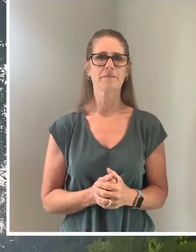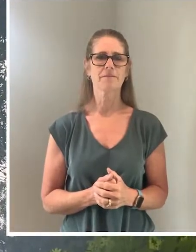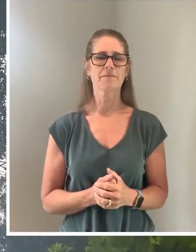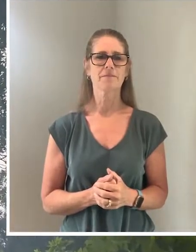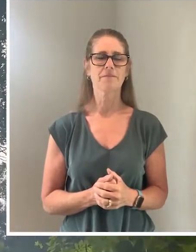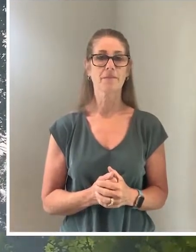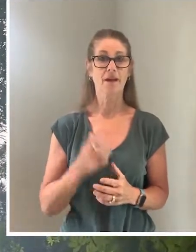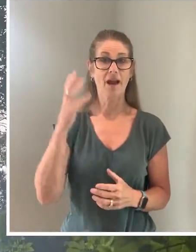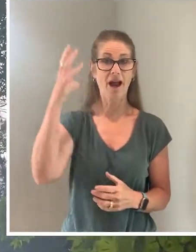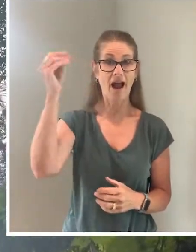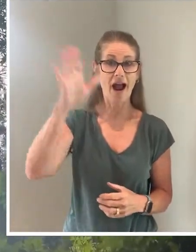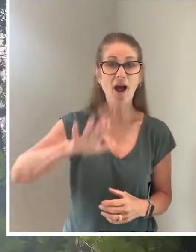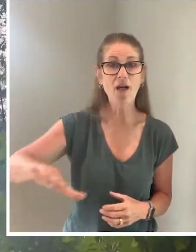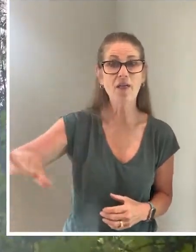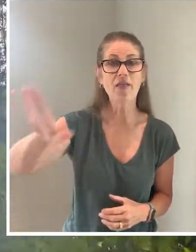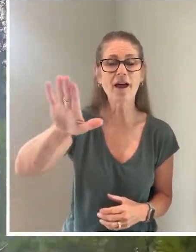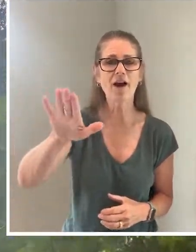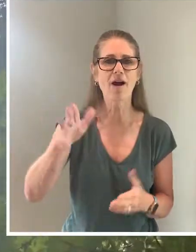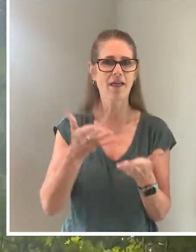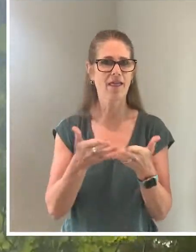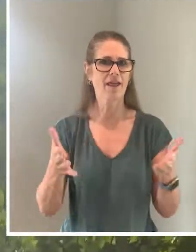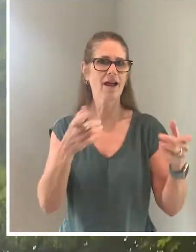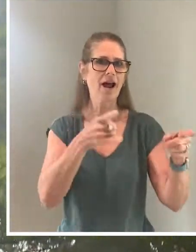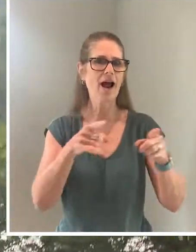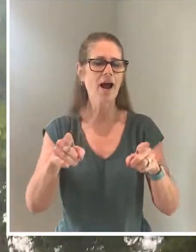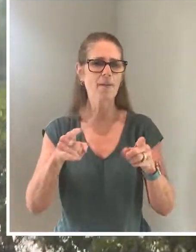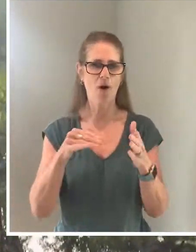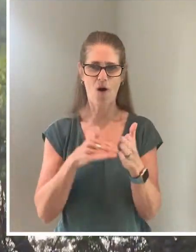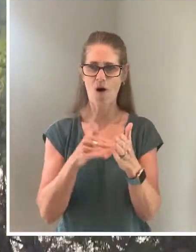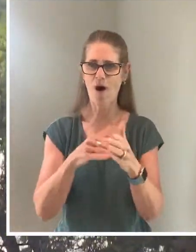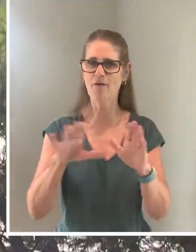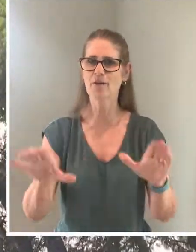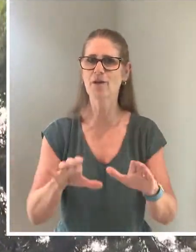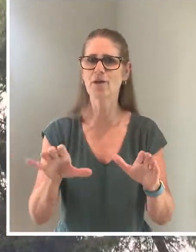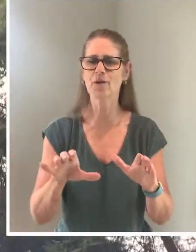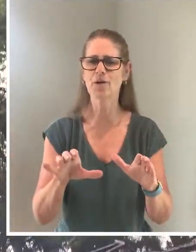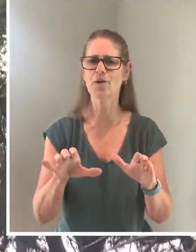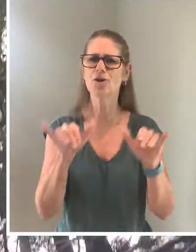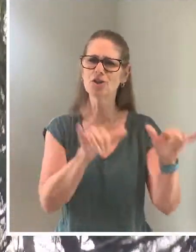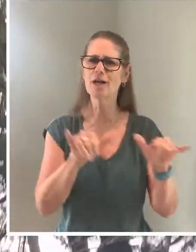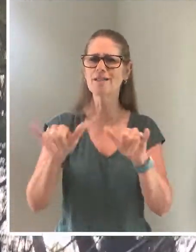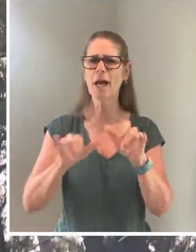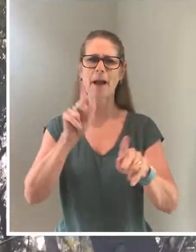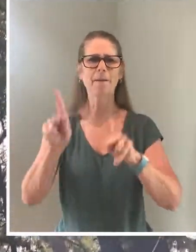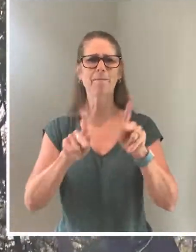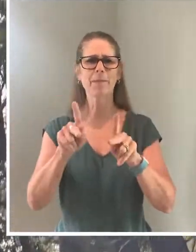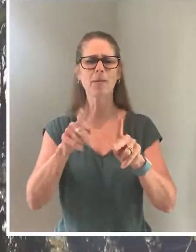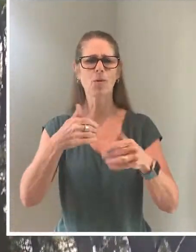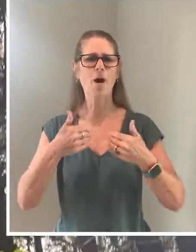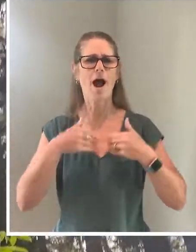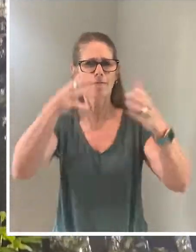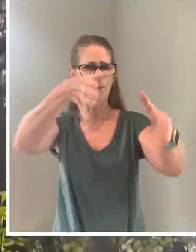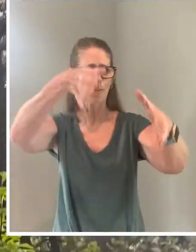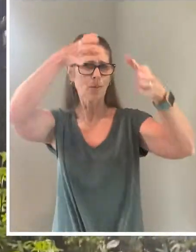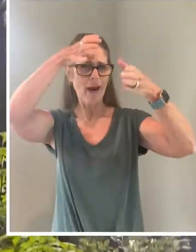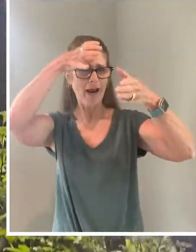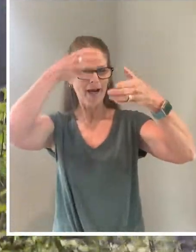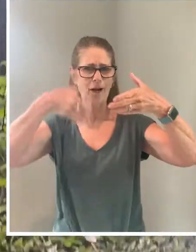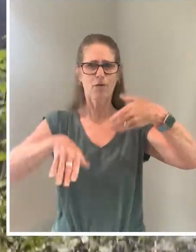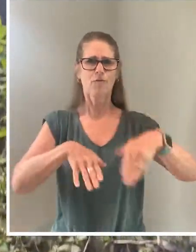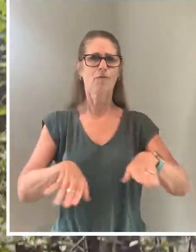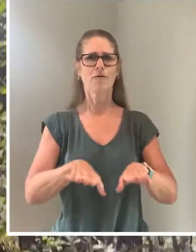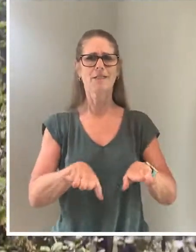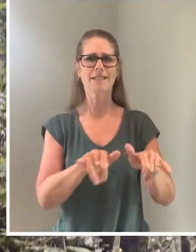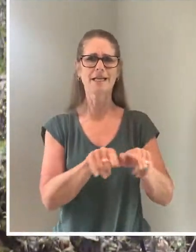Out there things can happen, and frequently do, to people as brainy and footsie as you. And when things start to